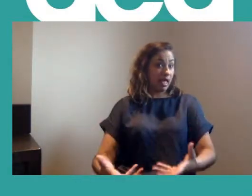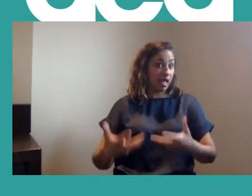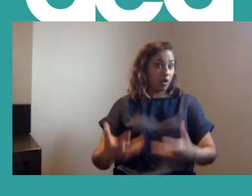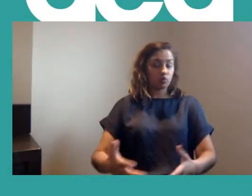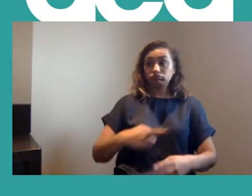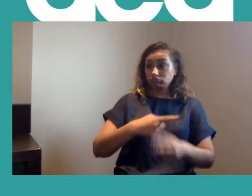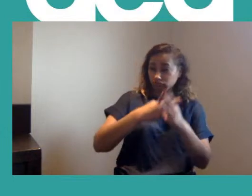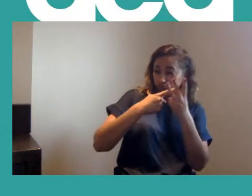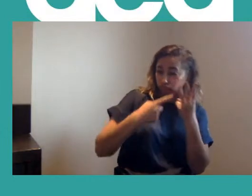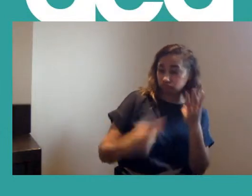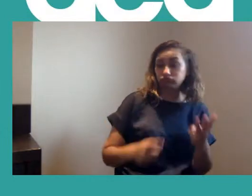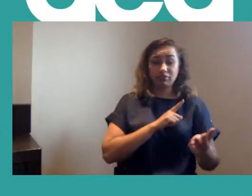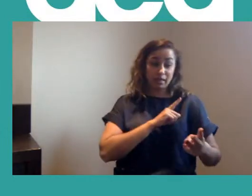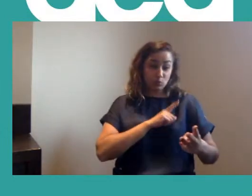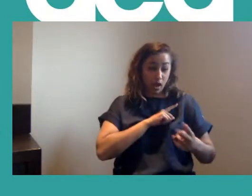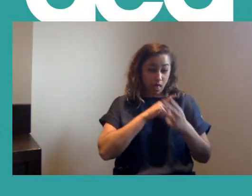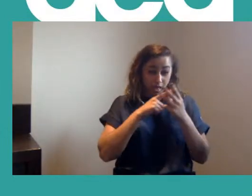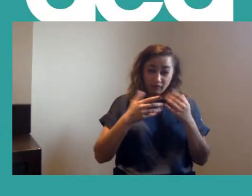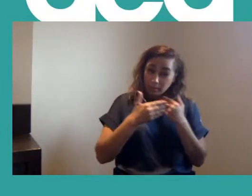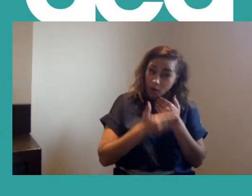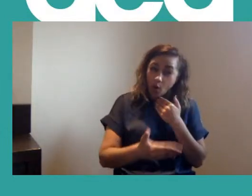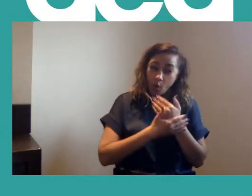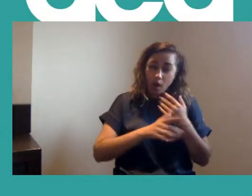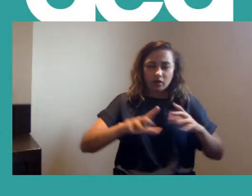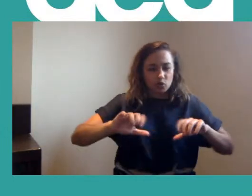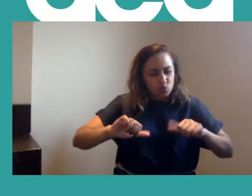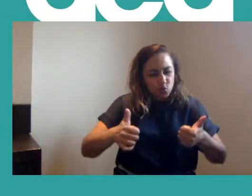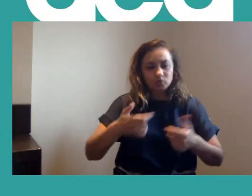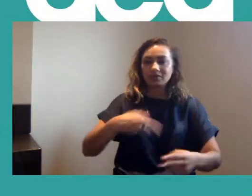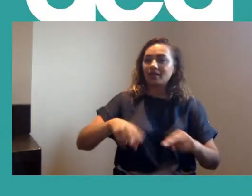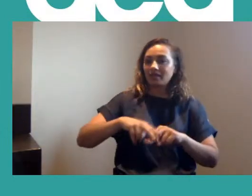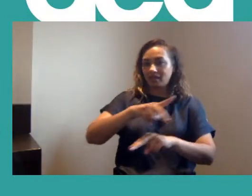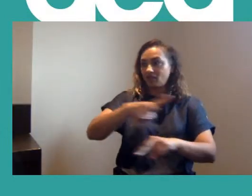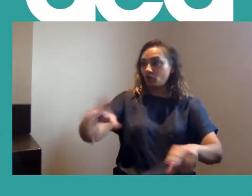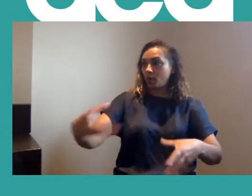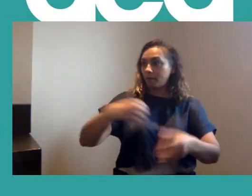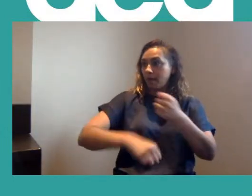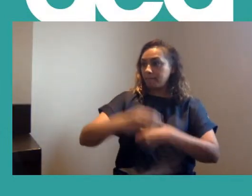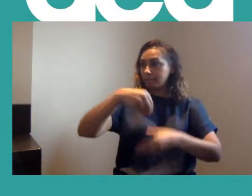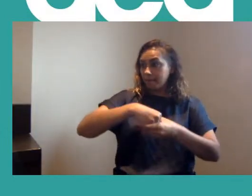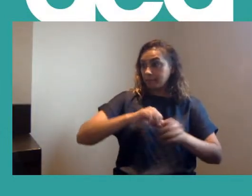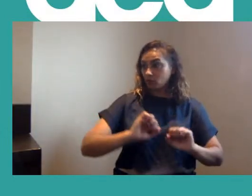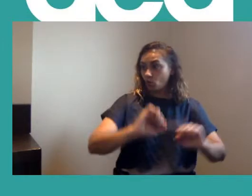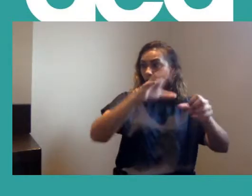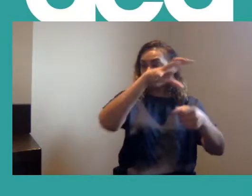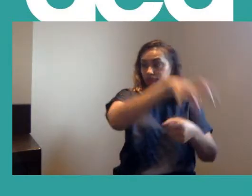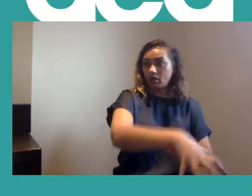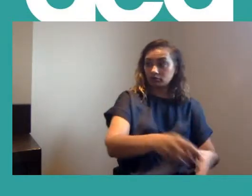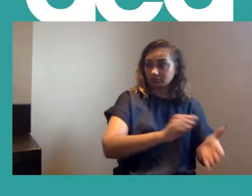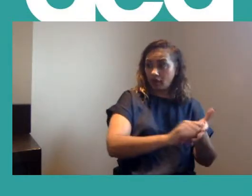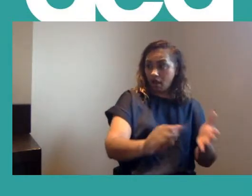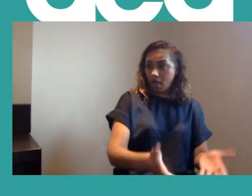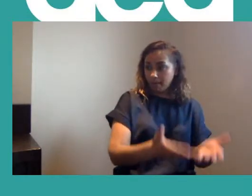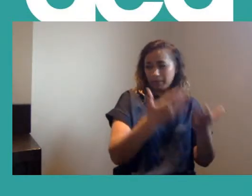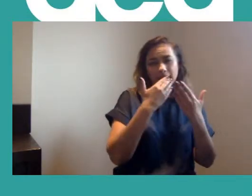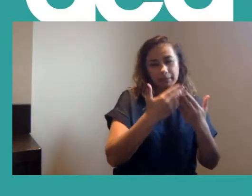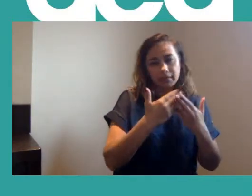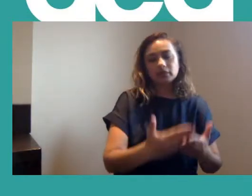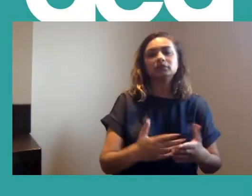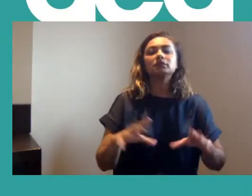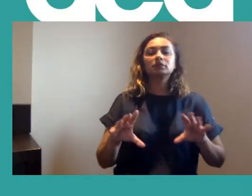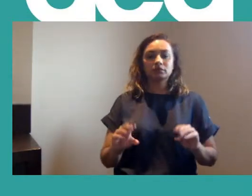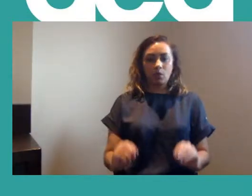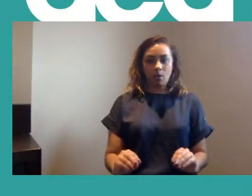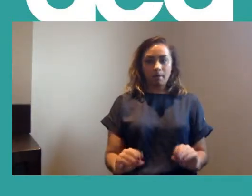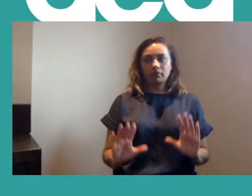all of those reasons, and more, it'd be great for you to sign up with your branch. Okay, right, I'll probably stop